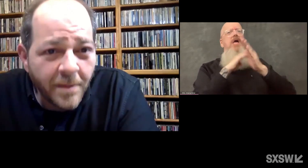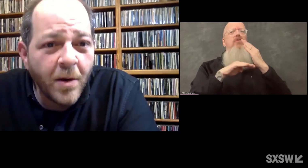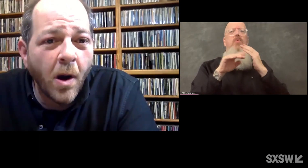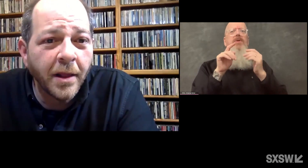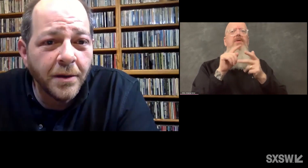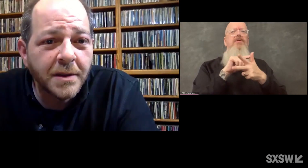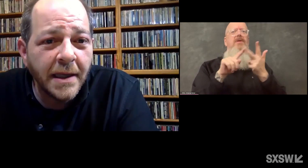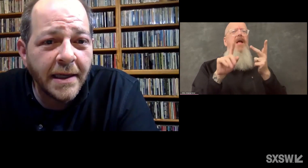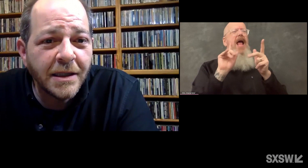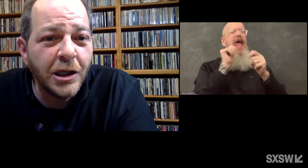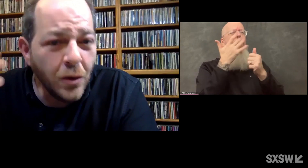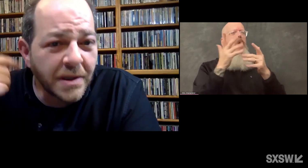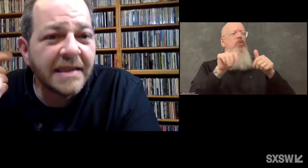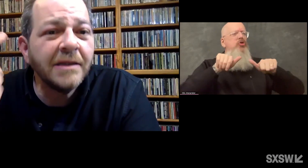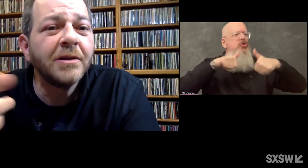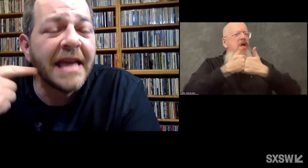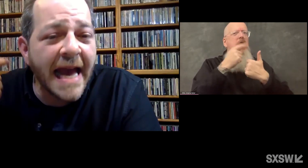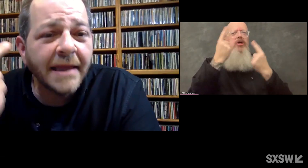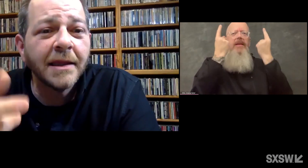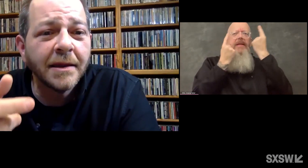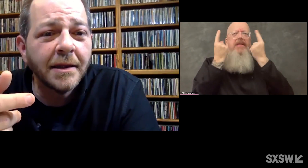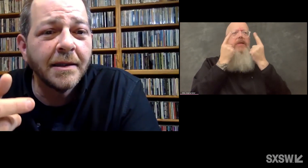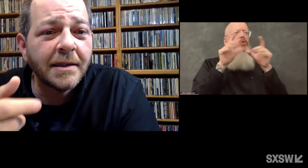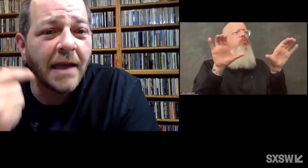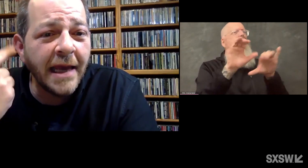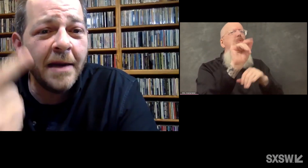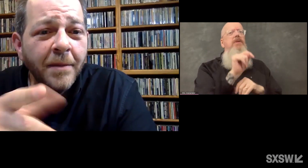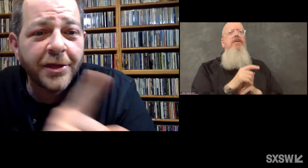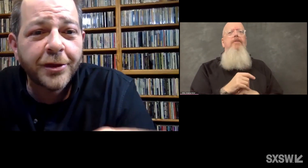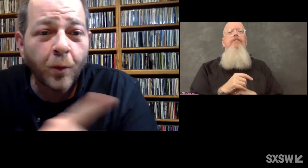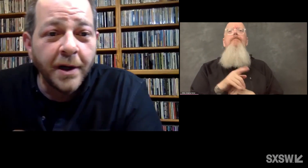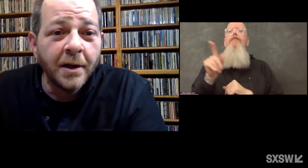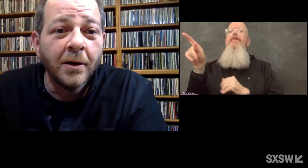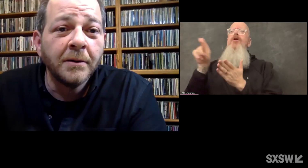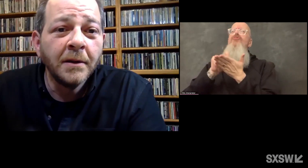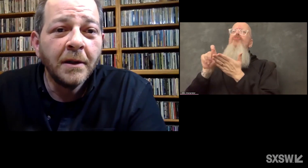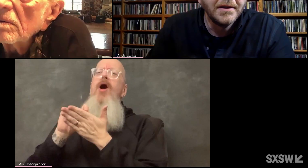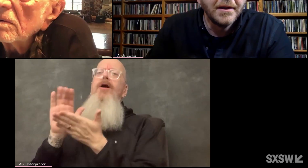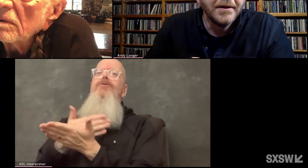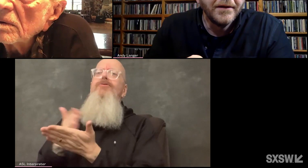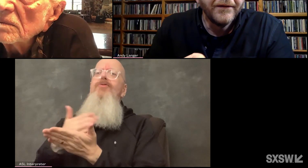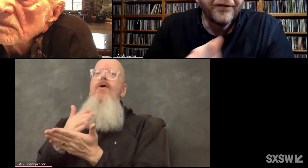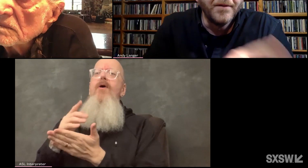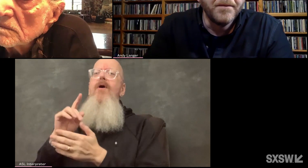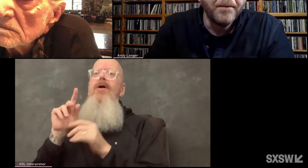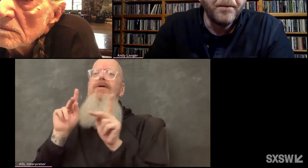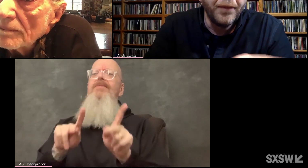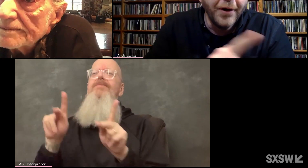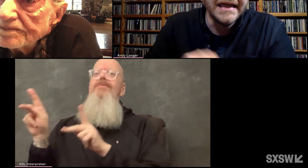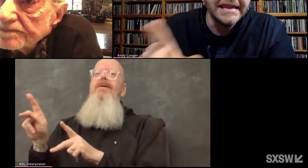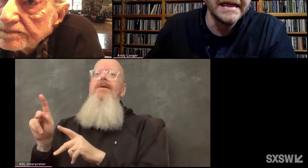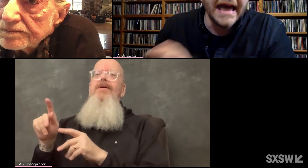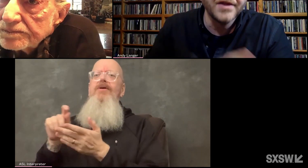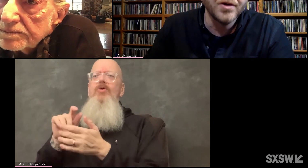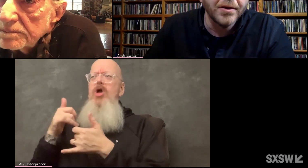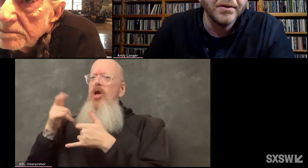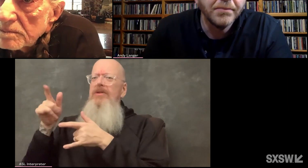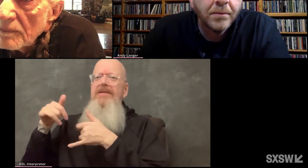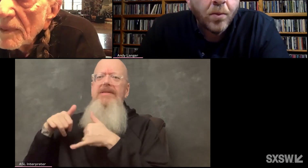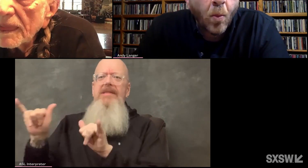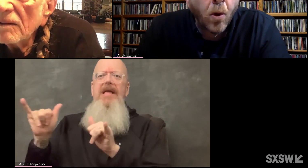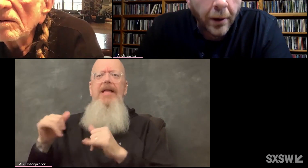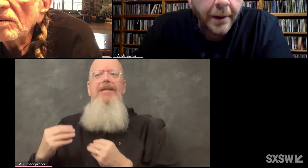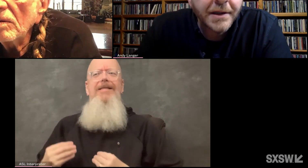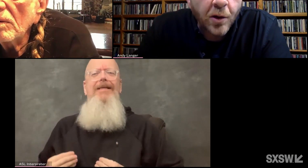Songwriting would be one of those things. Do you still get the same thrill from putting together